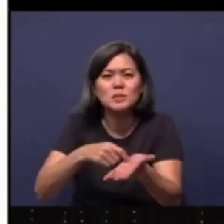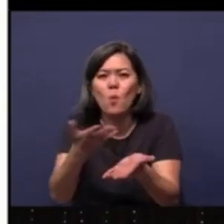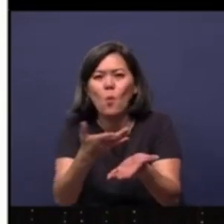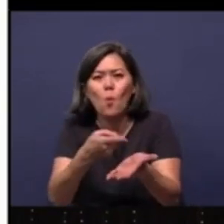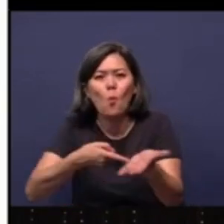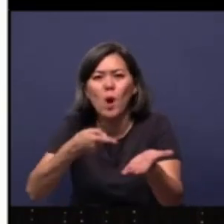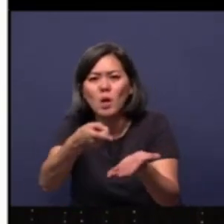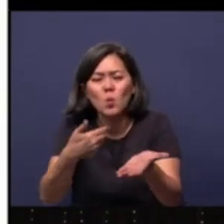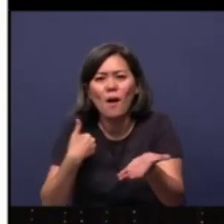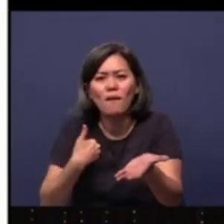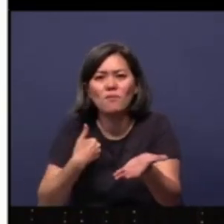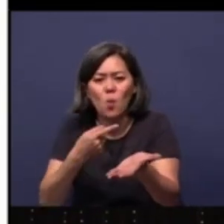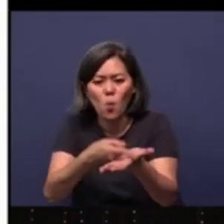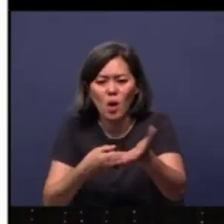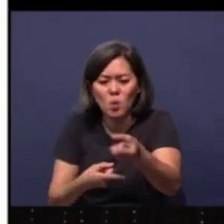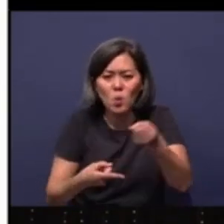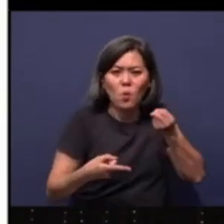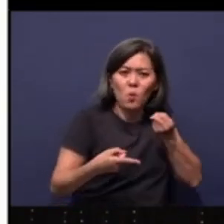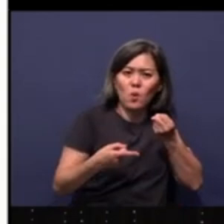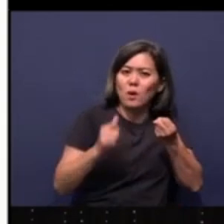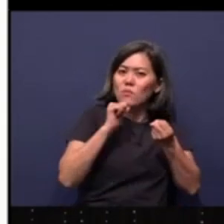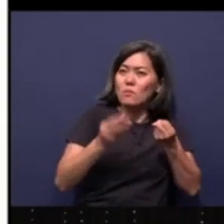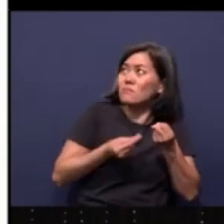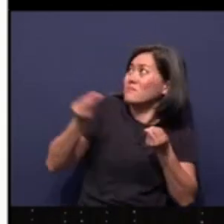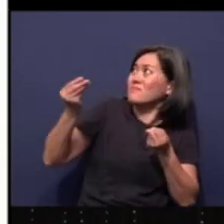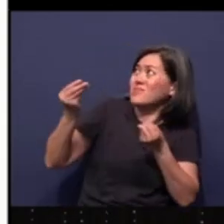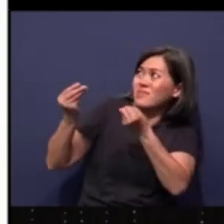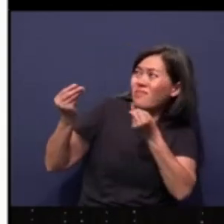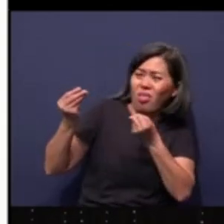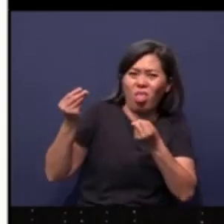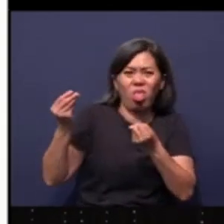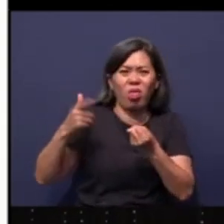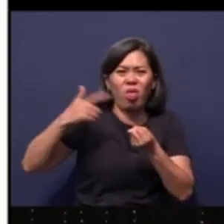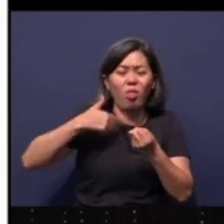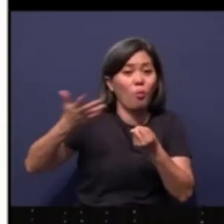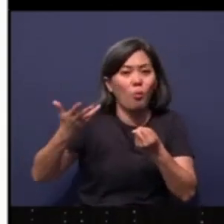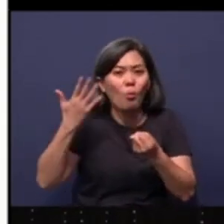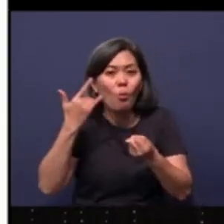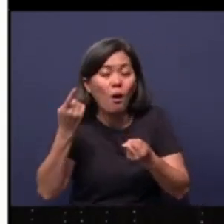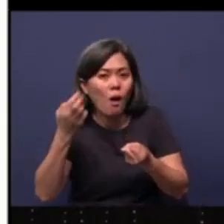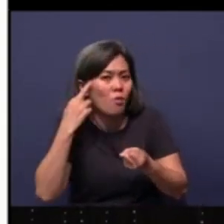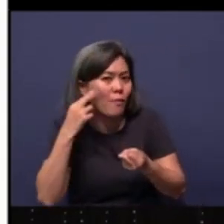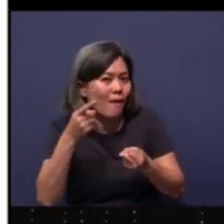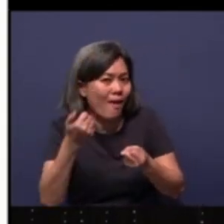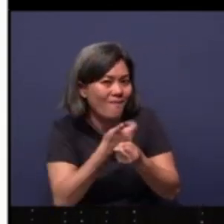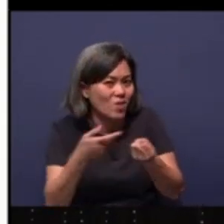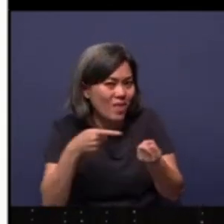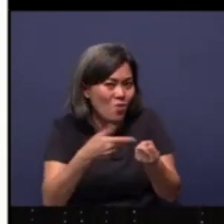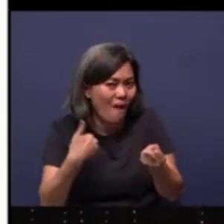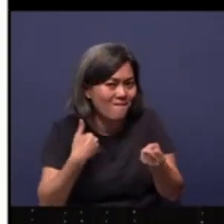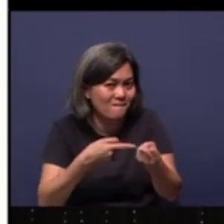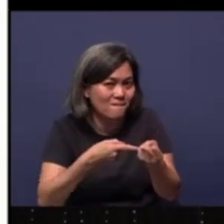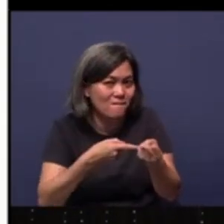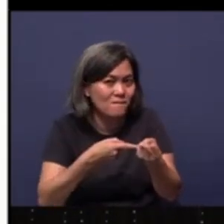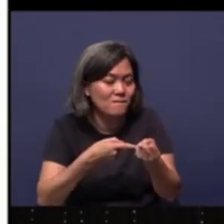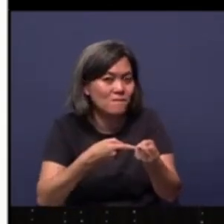are you holding back from giving back to God, which I remind us all, everything you have in your hands